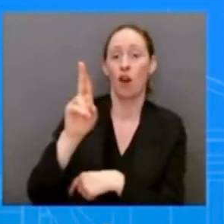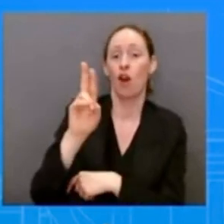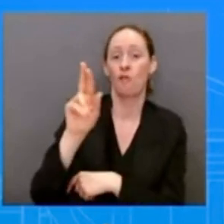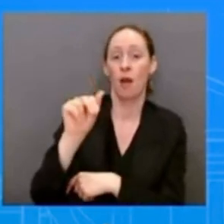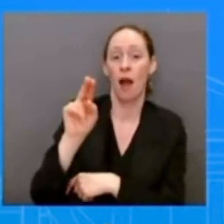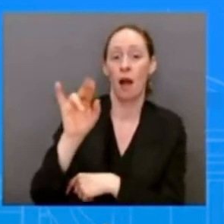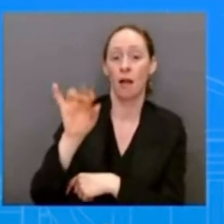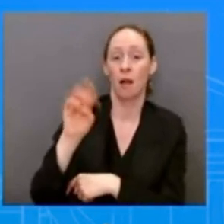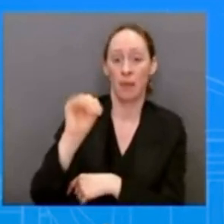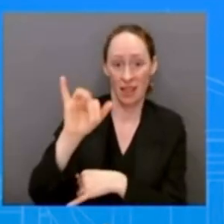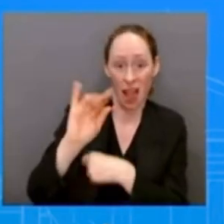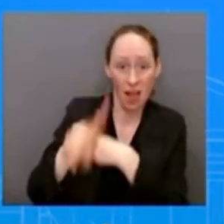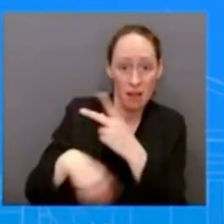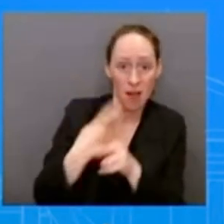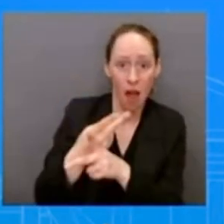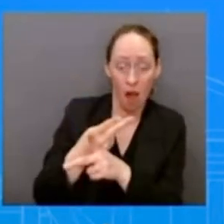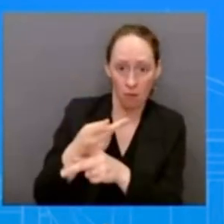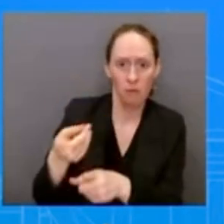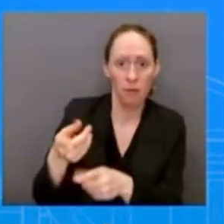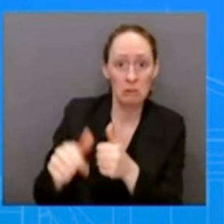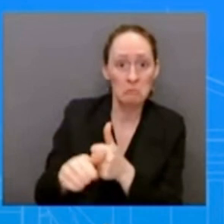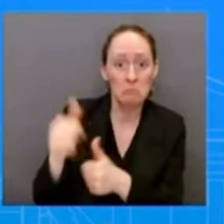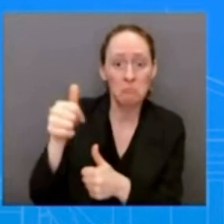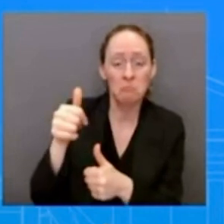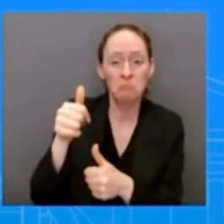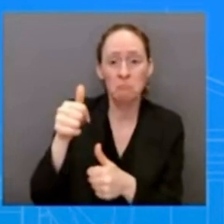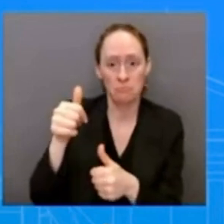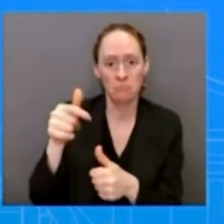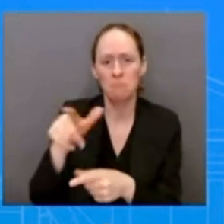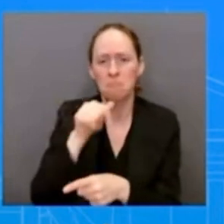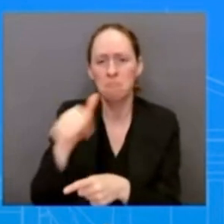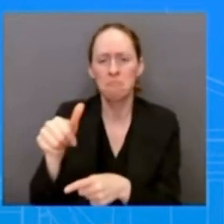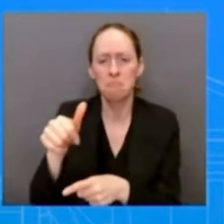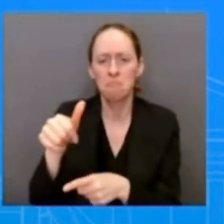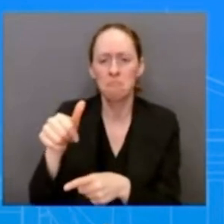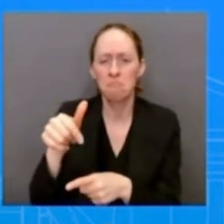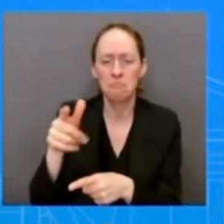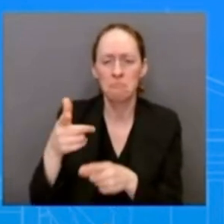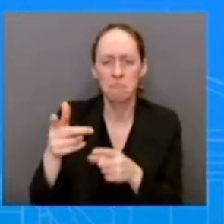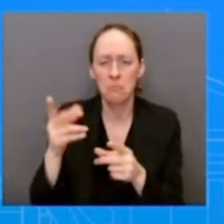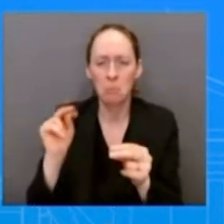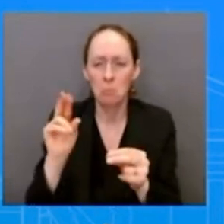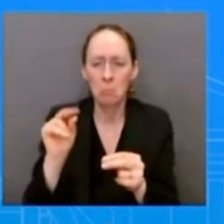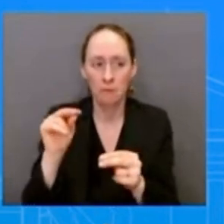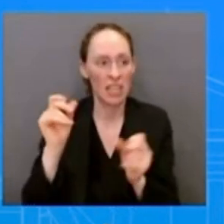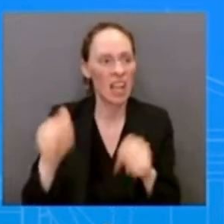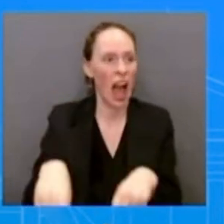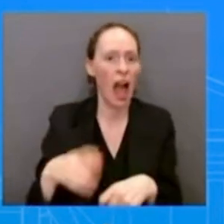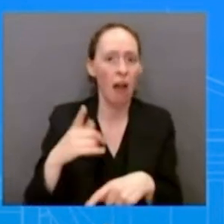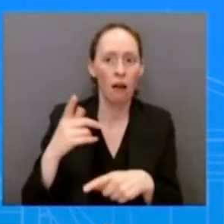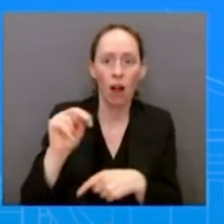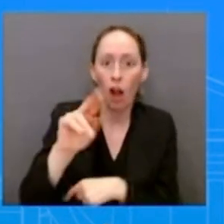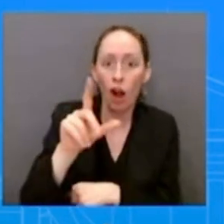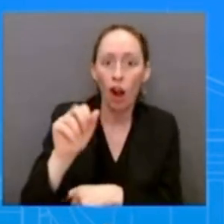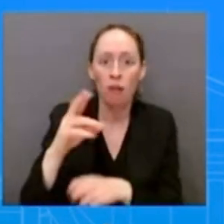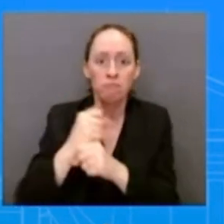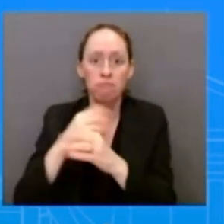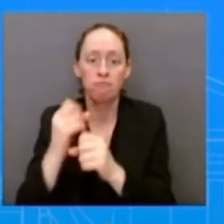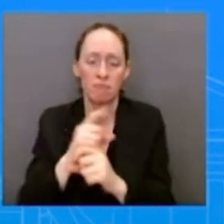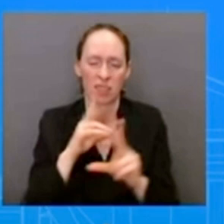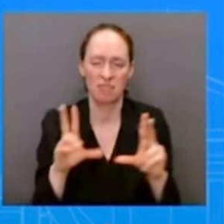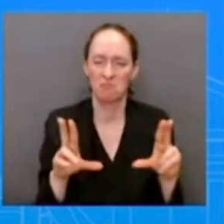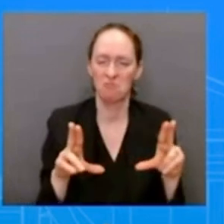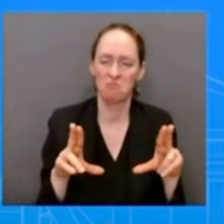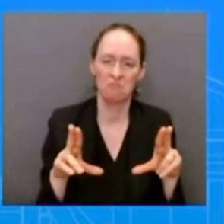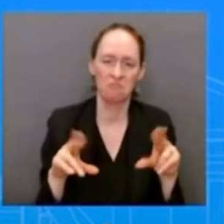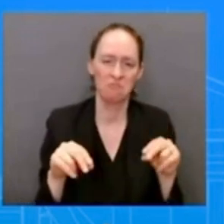realm that's why I said it described it earlier as a stake through a straw man and this is a commonplace type of munition that